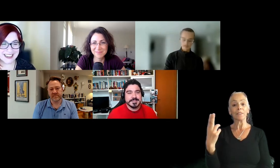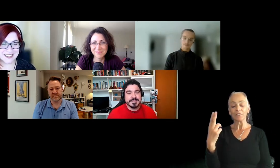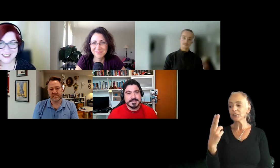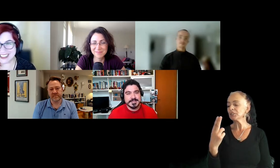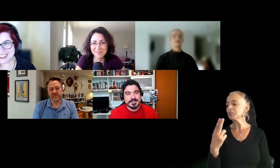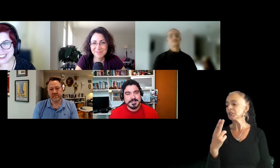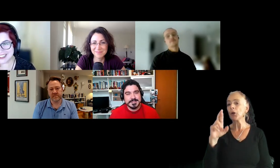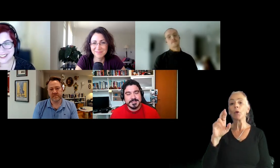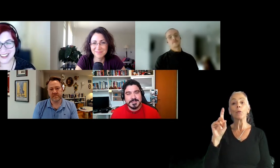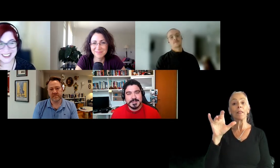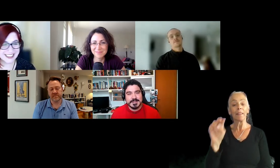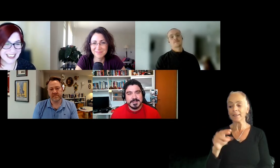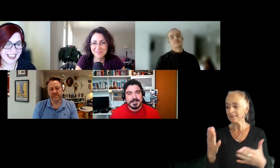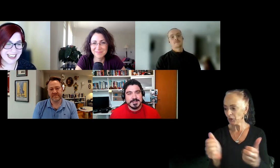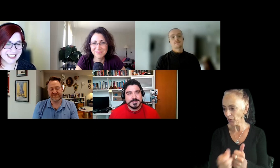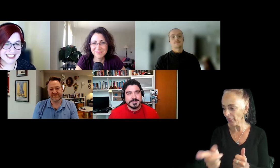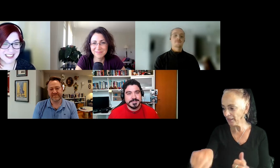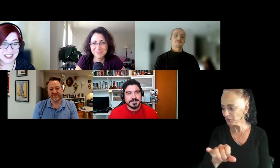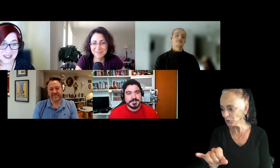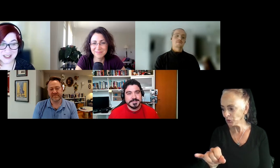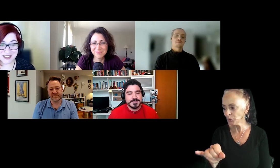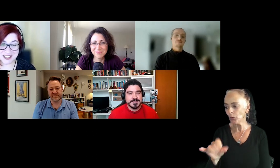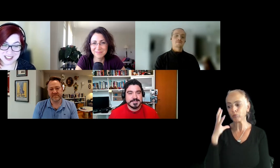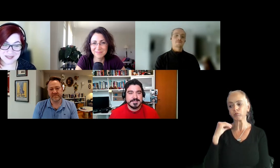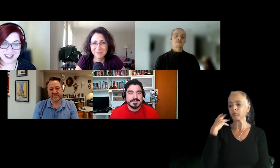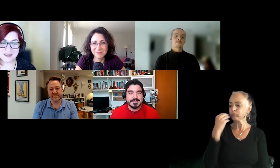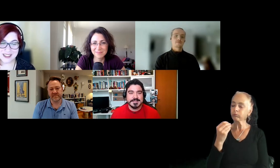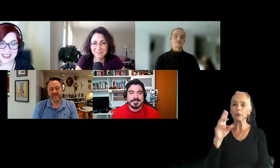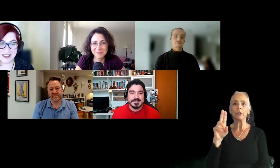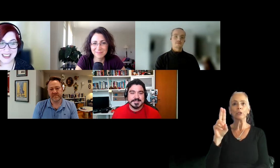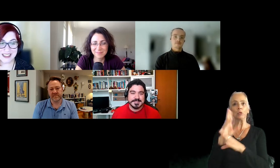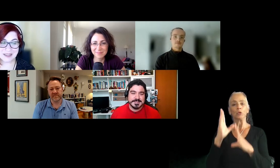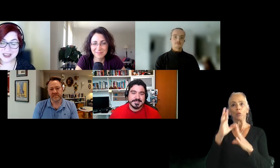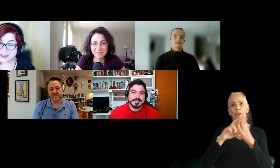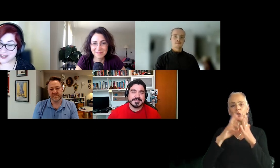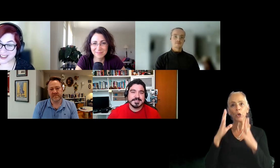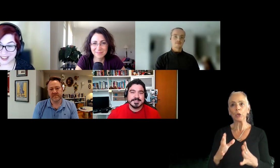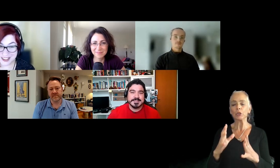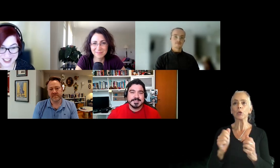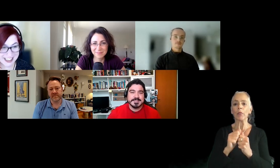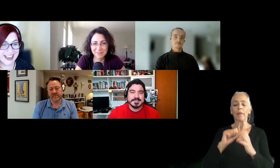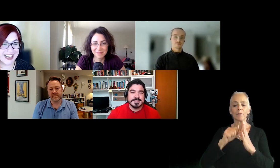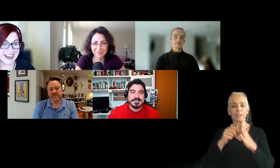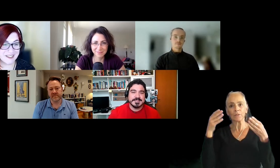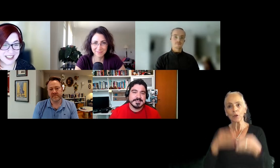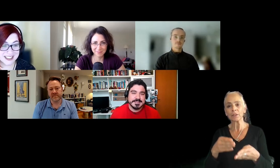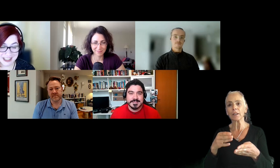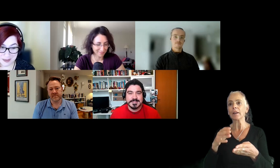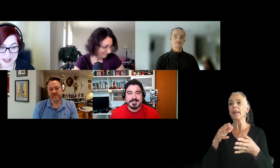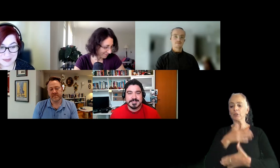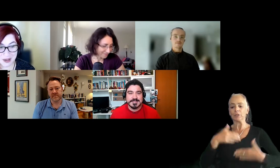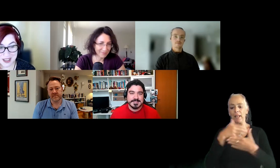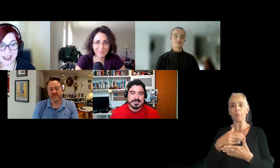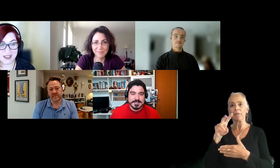Rich Ridland, here with us, is a seasoned user researcher with emphasis on entertainment and video technology. Rich